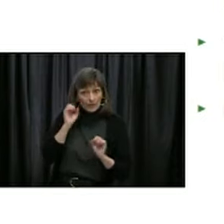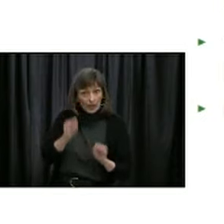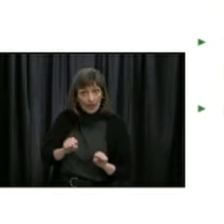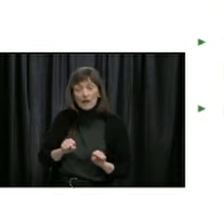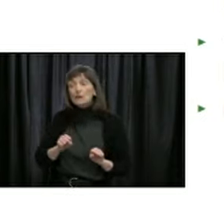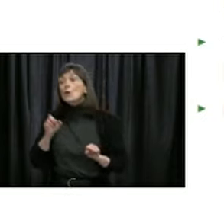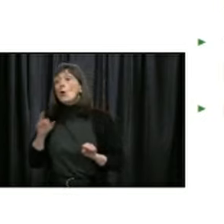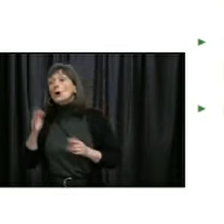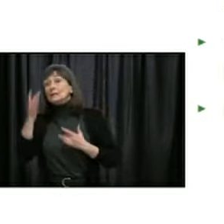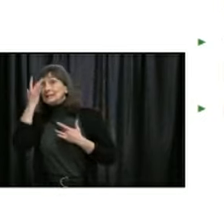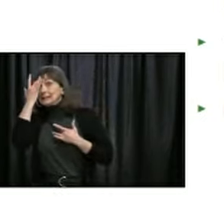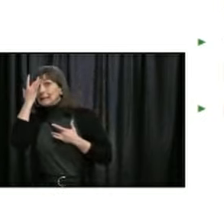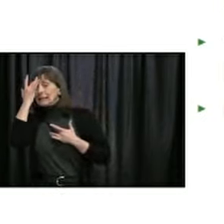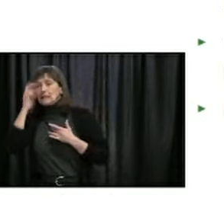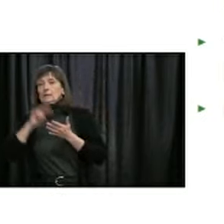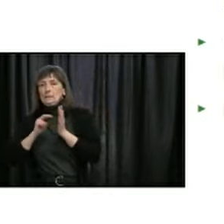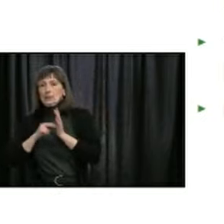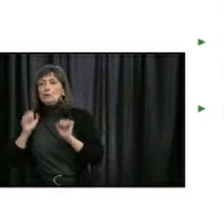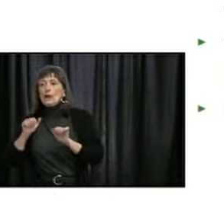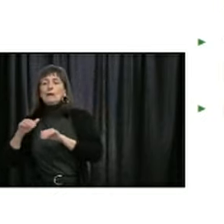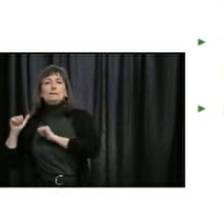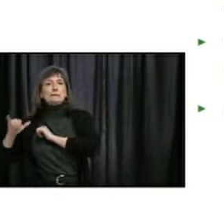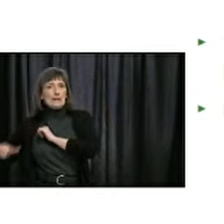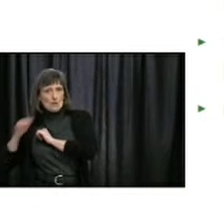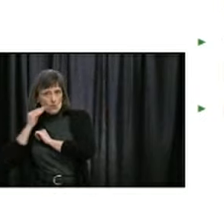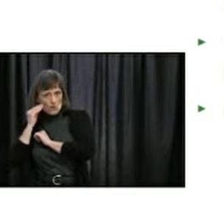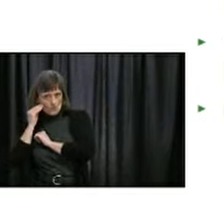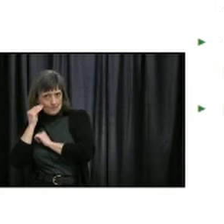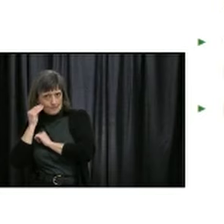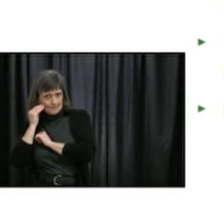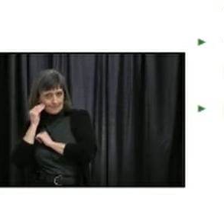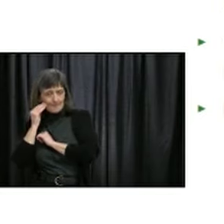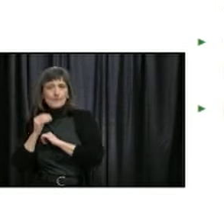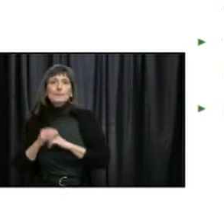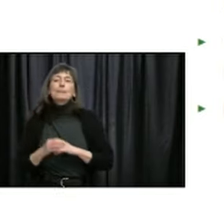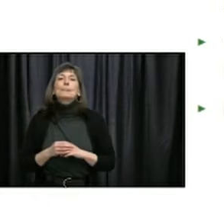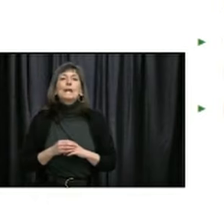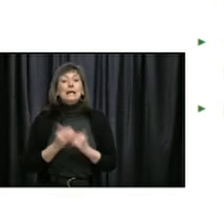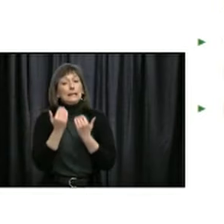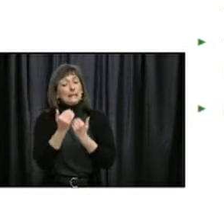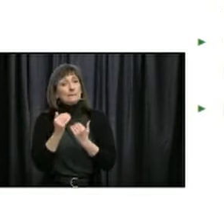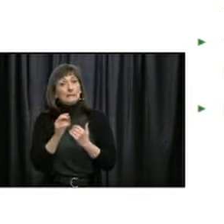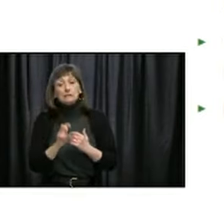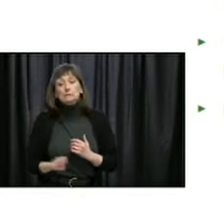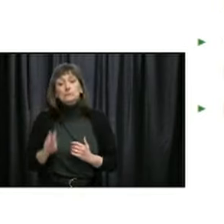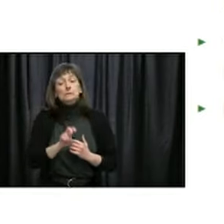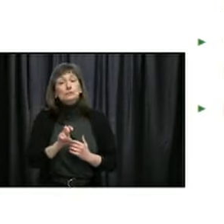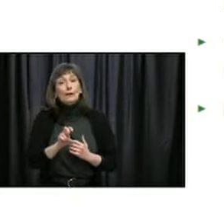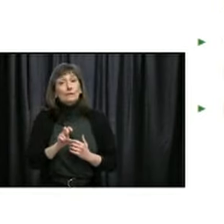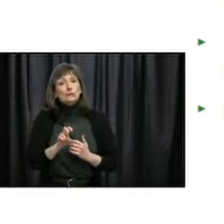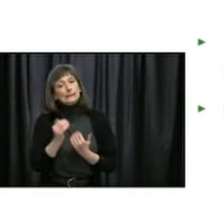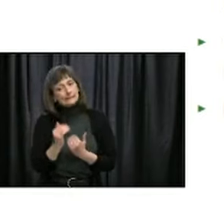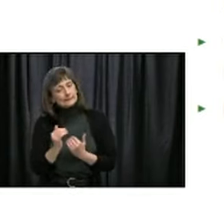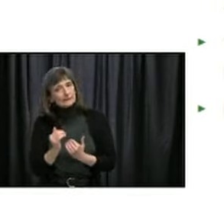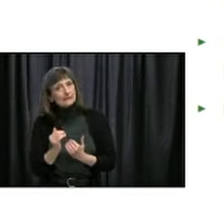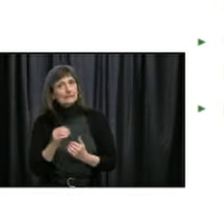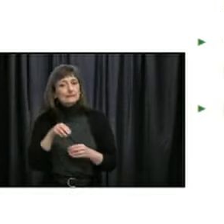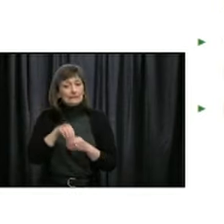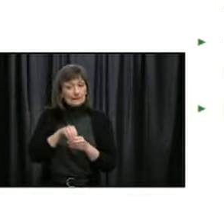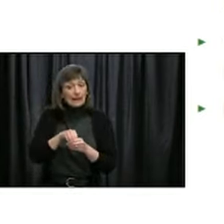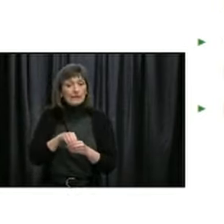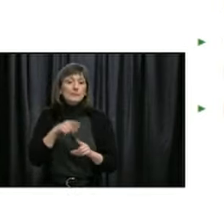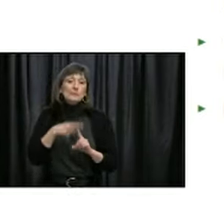-isolation for people coming into the province, limited non-essential travel, both inside the province and outside the province,